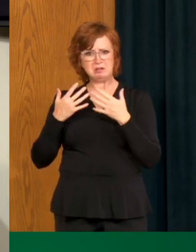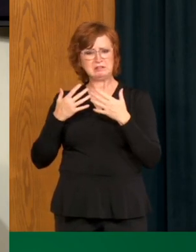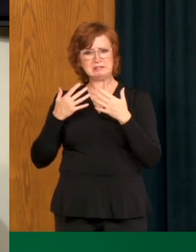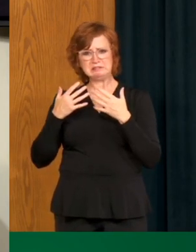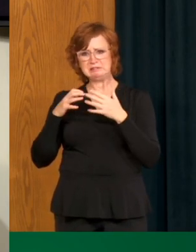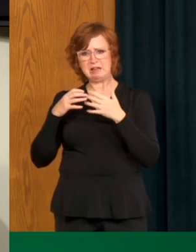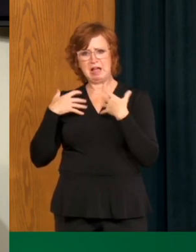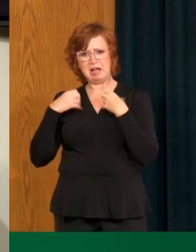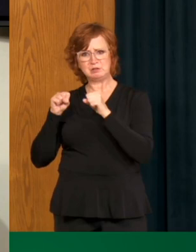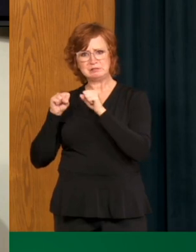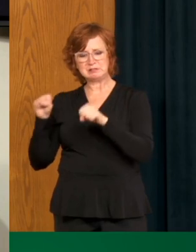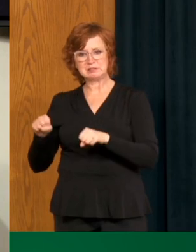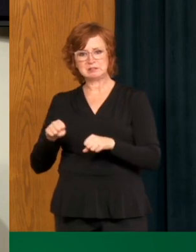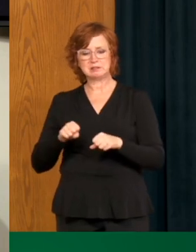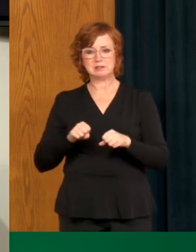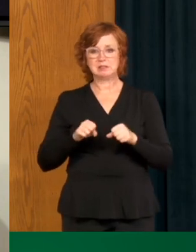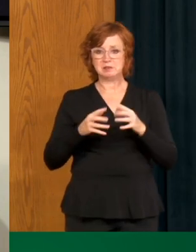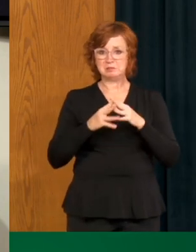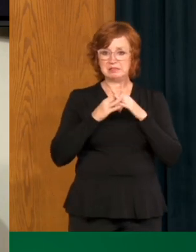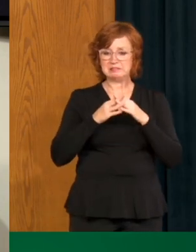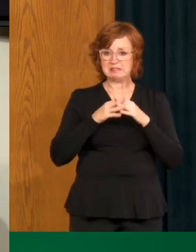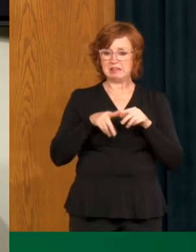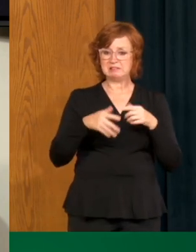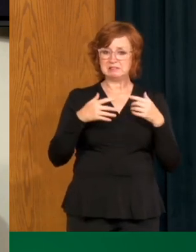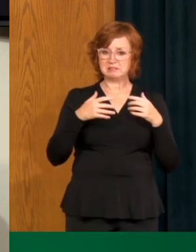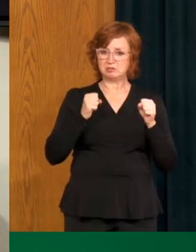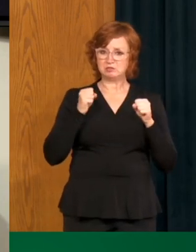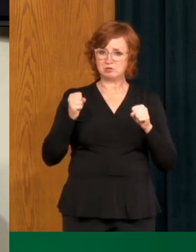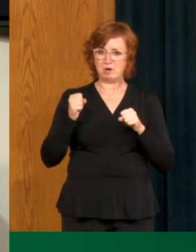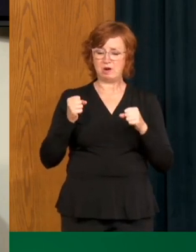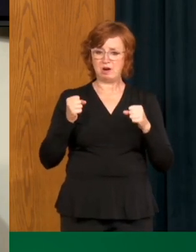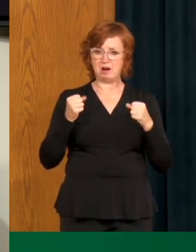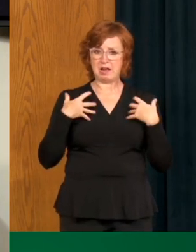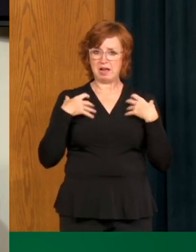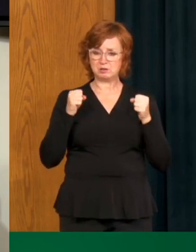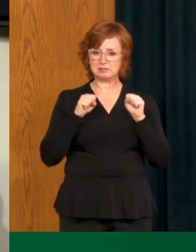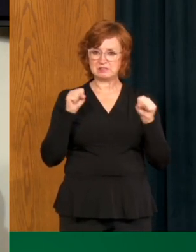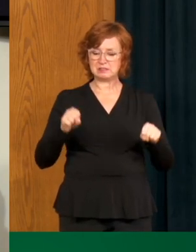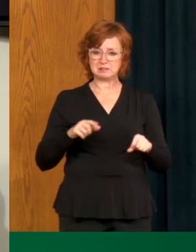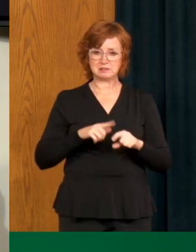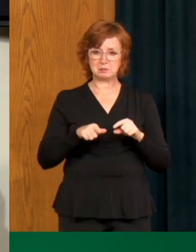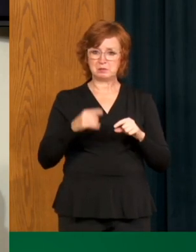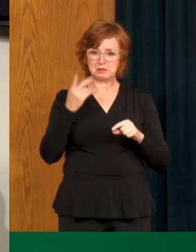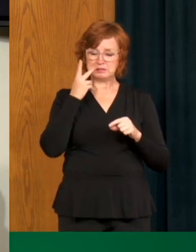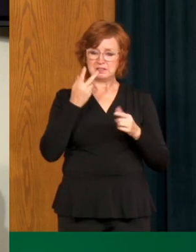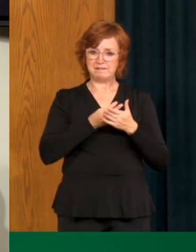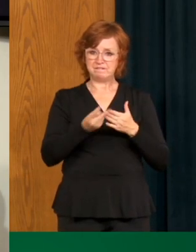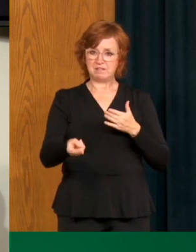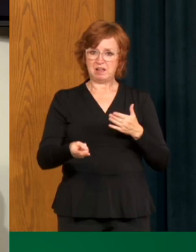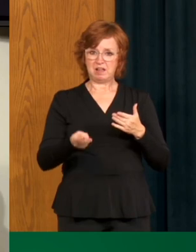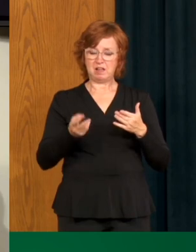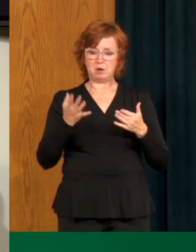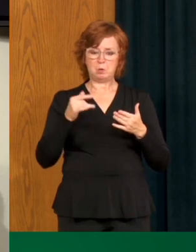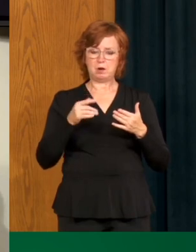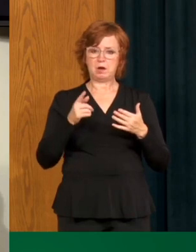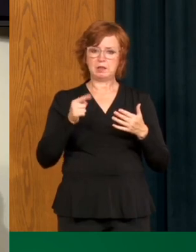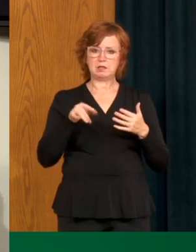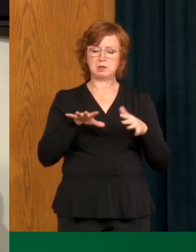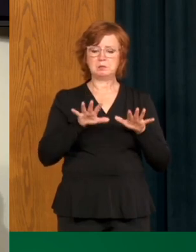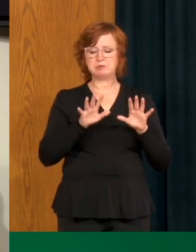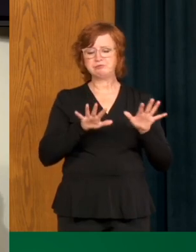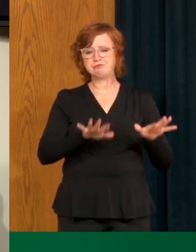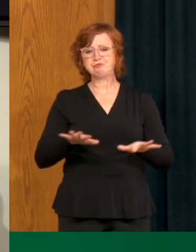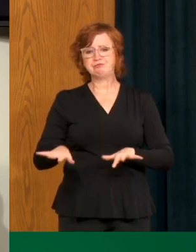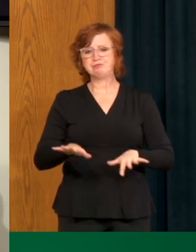healthcare system. And, you know, that is why we are concerned that we must do everything we can in all the situations that we